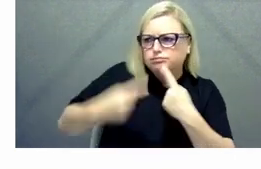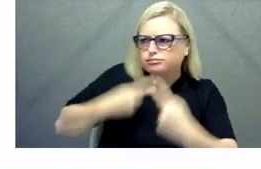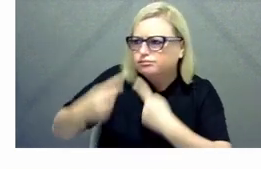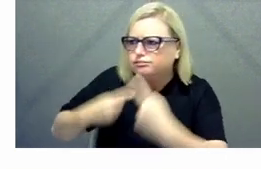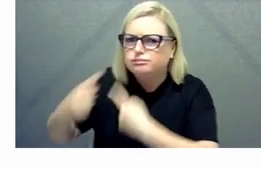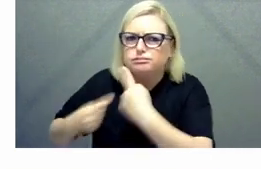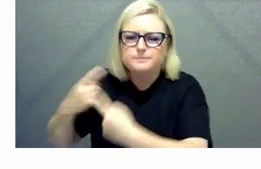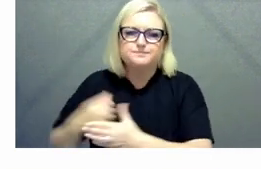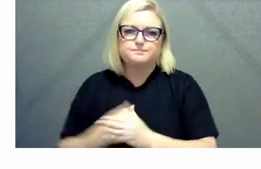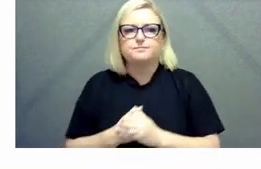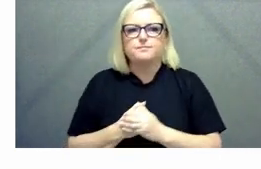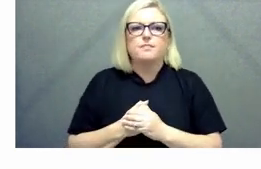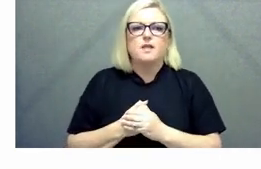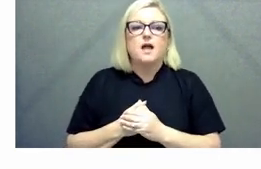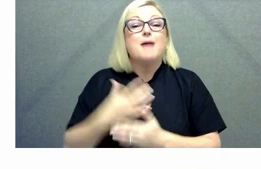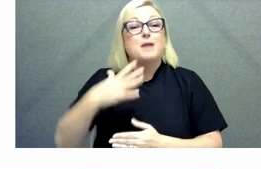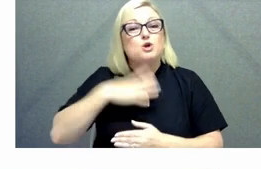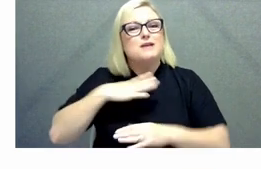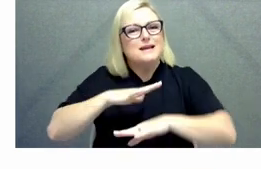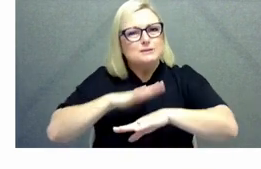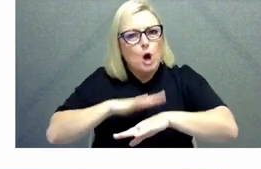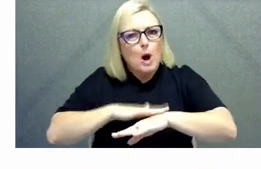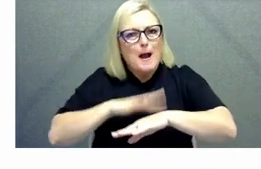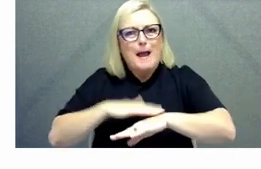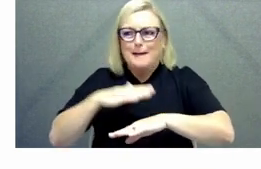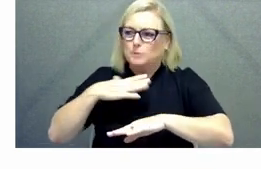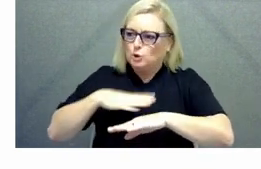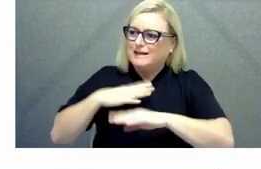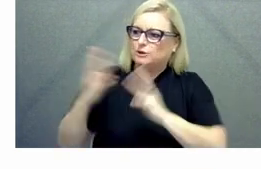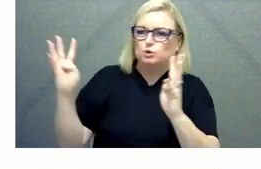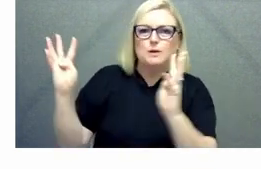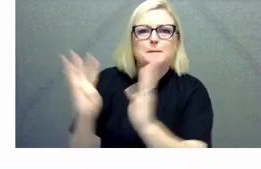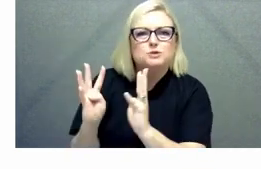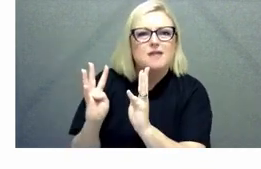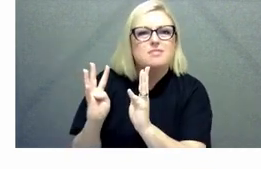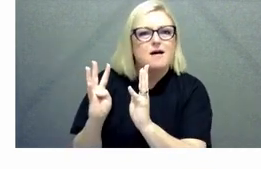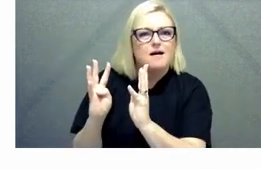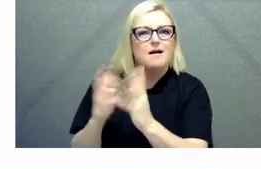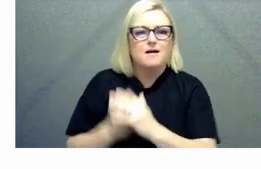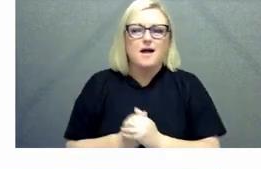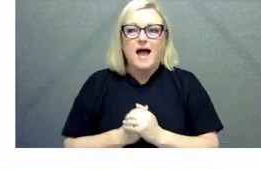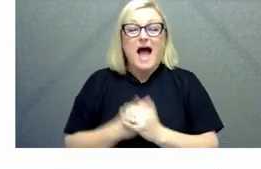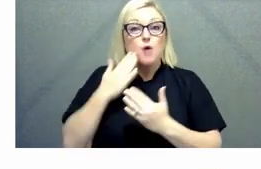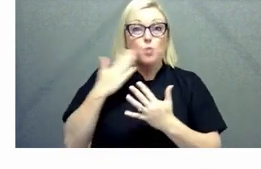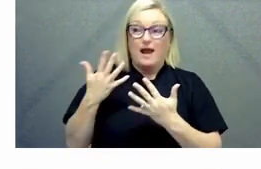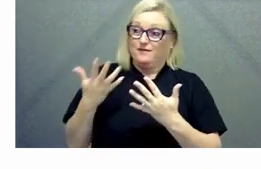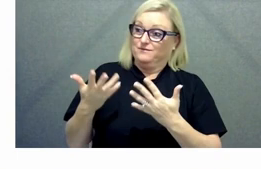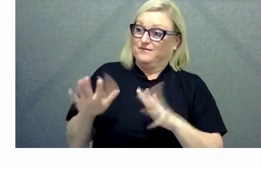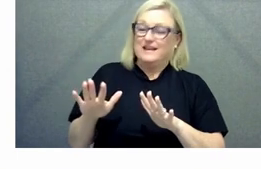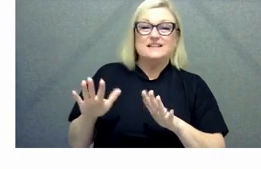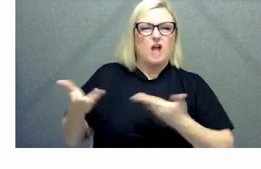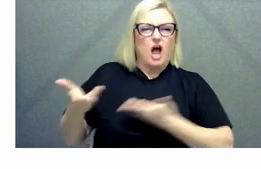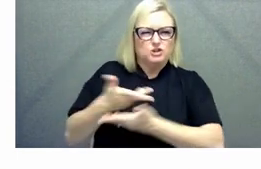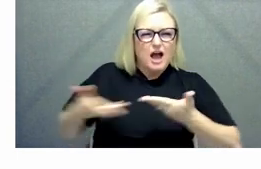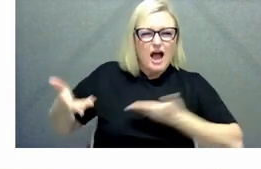it's really difficult to create that space but it's really important and it's actually kind of satisfying like the team